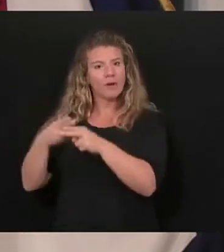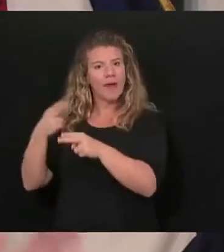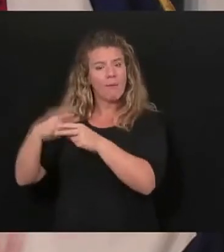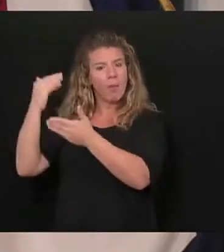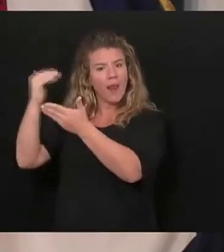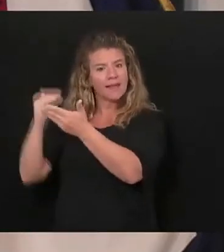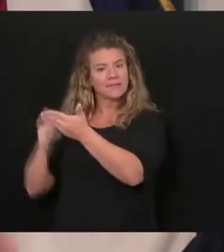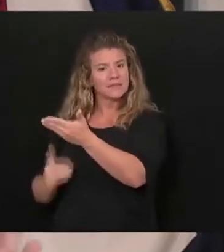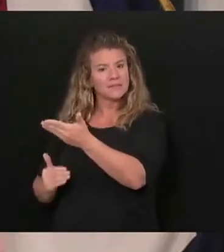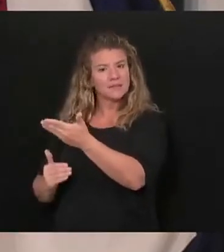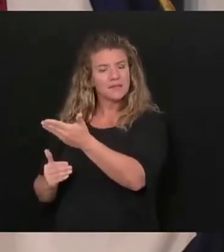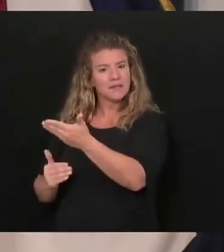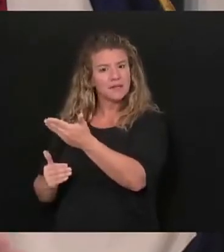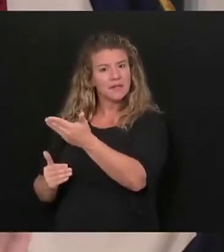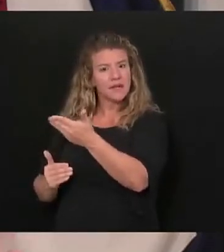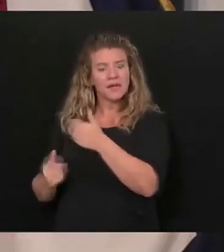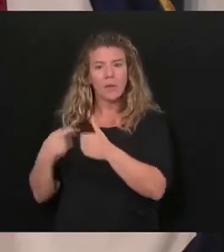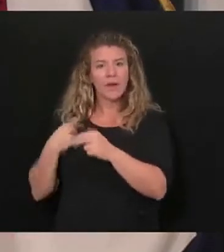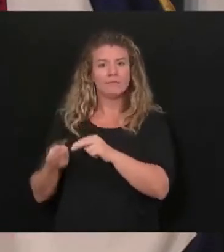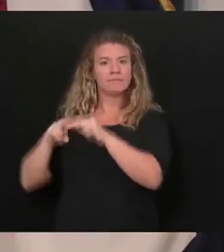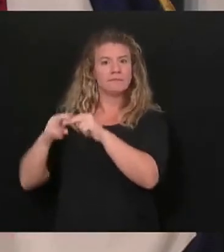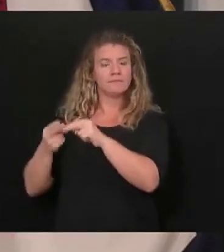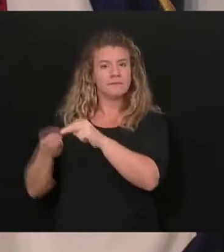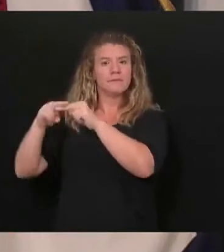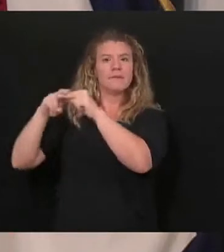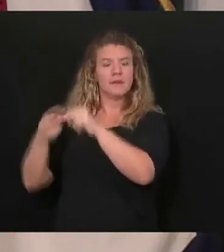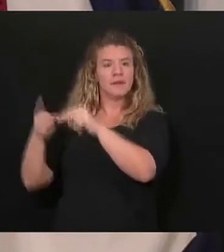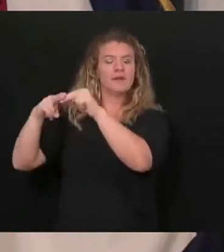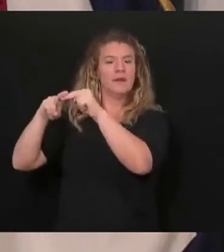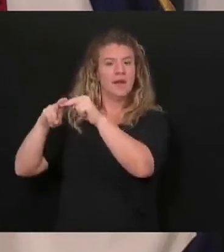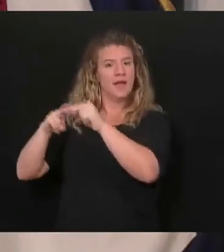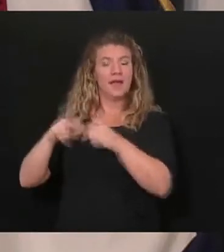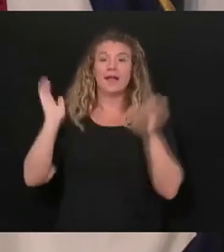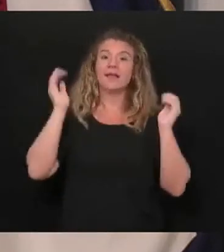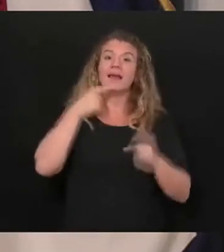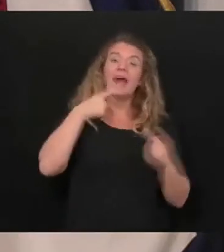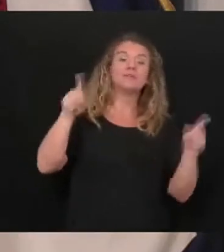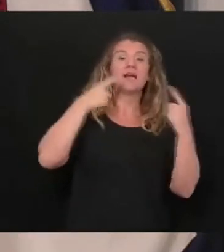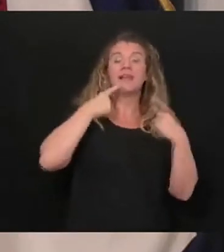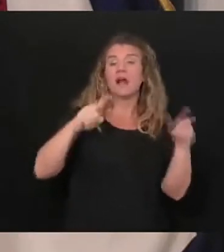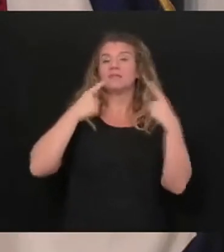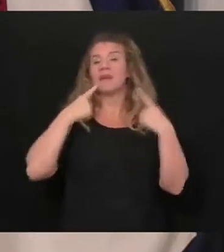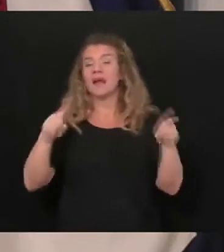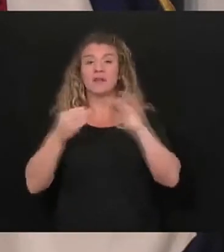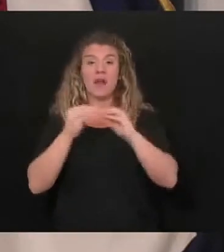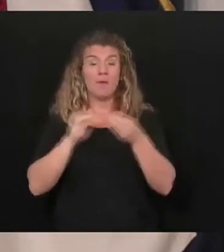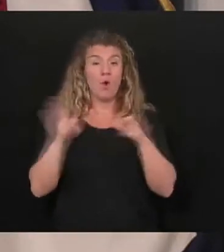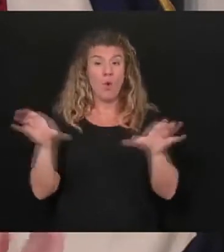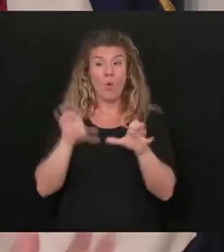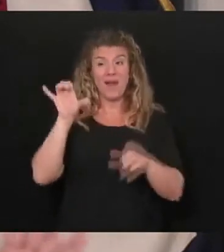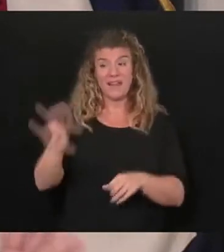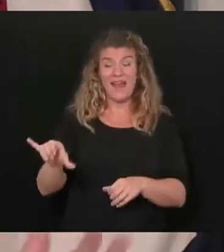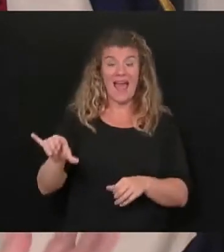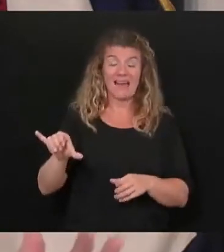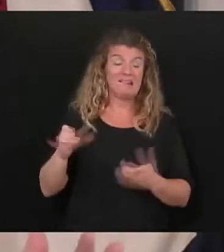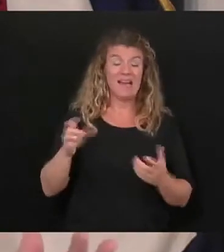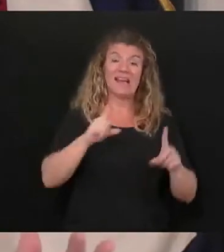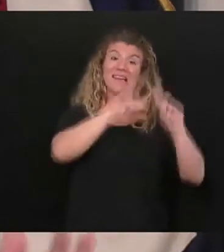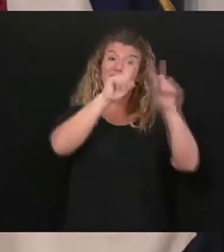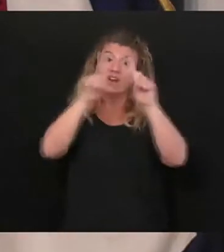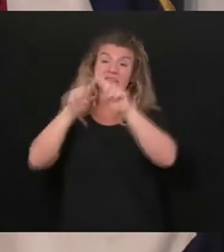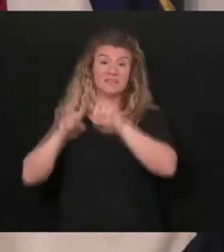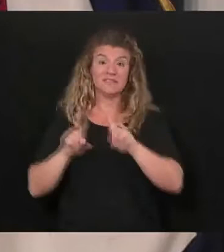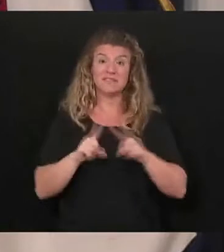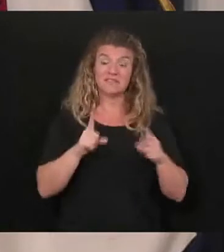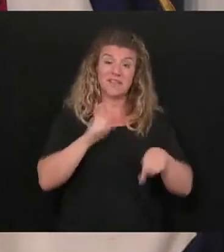And we just kept pouring out the list and pouring out the list and pouring out the list and we've done this in different situations